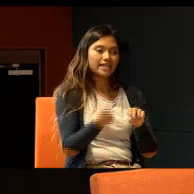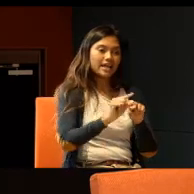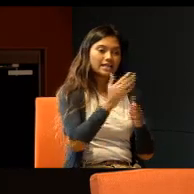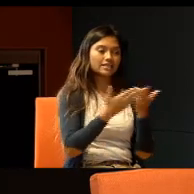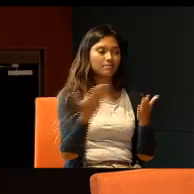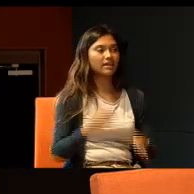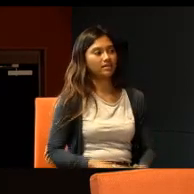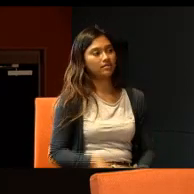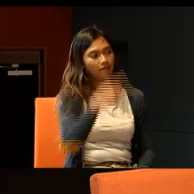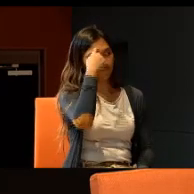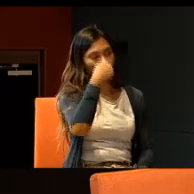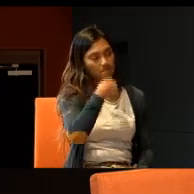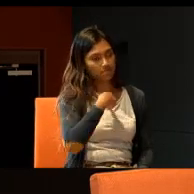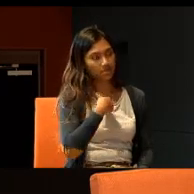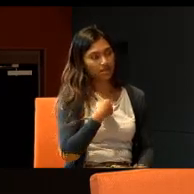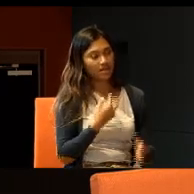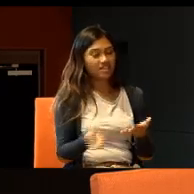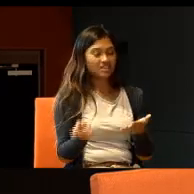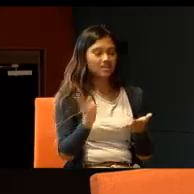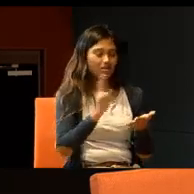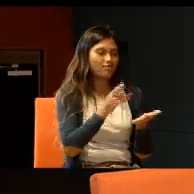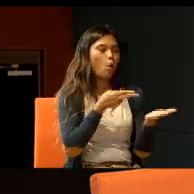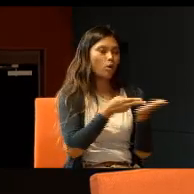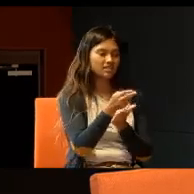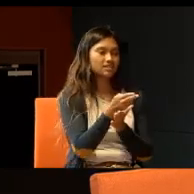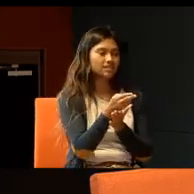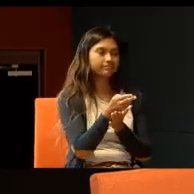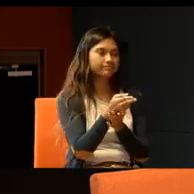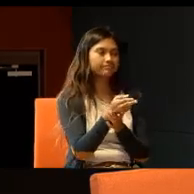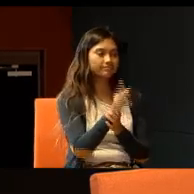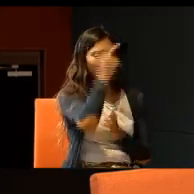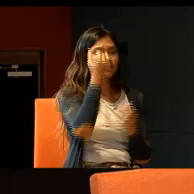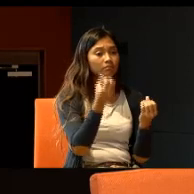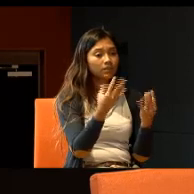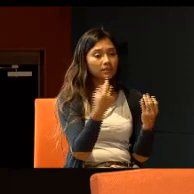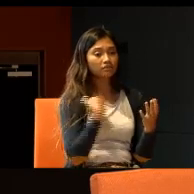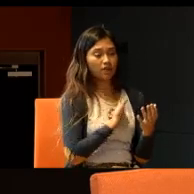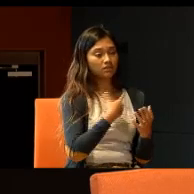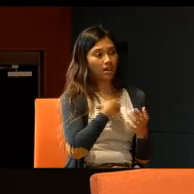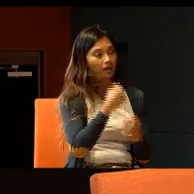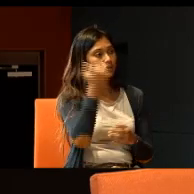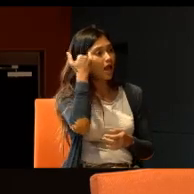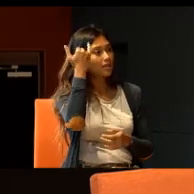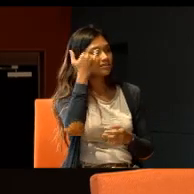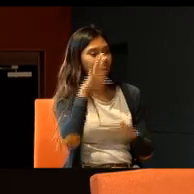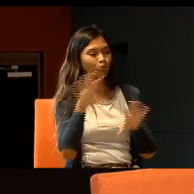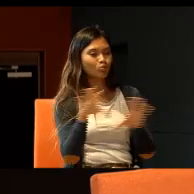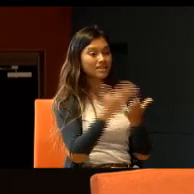For me, that was refreshing honesty. Because many of us, like the idea of doing something,